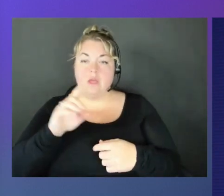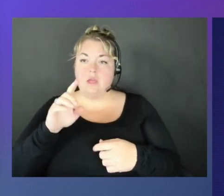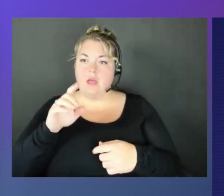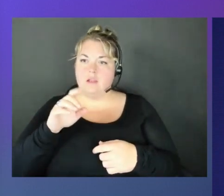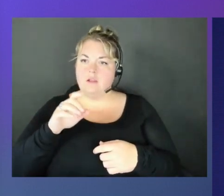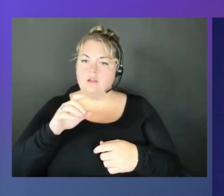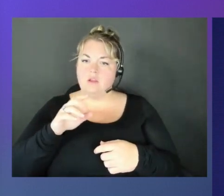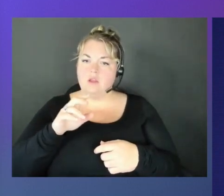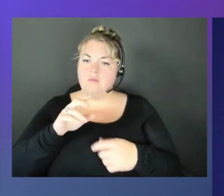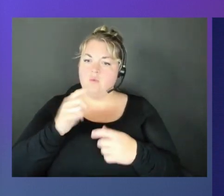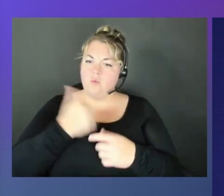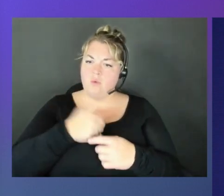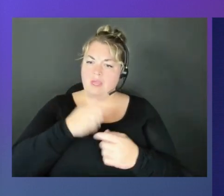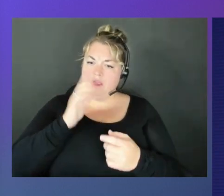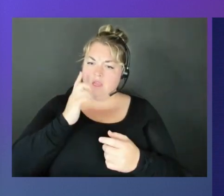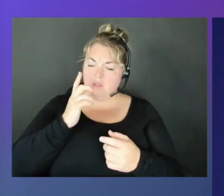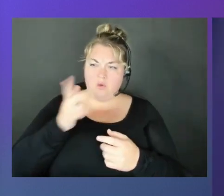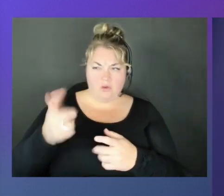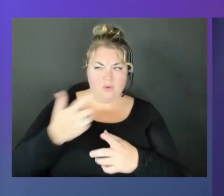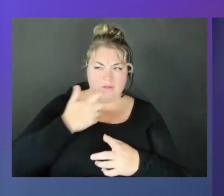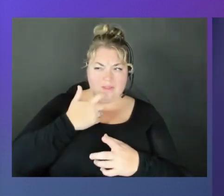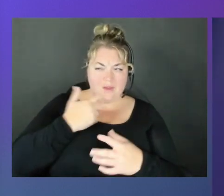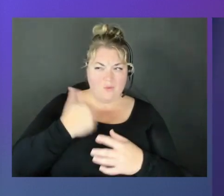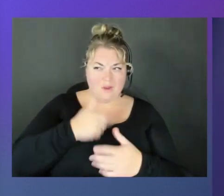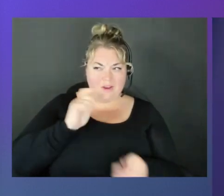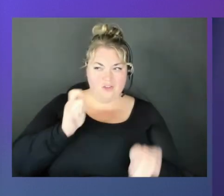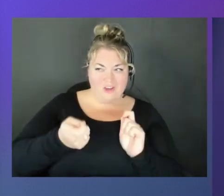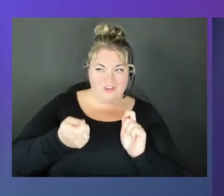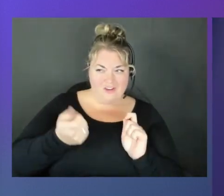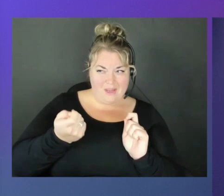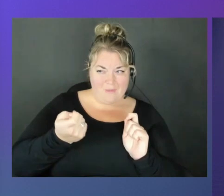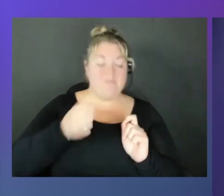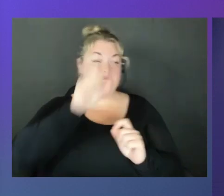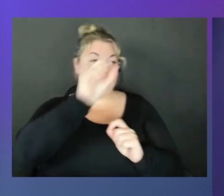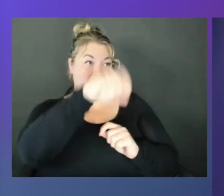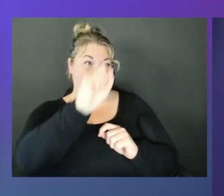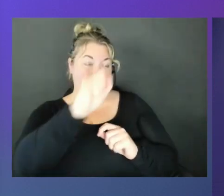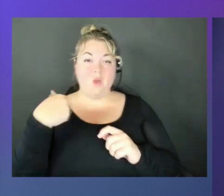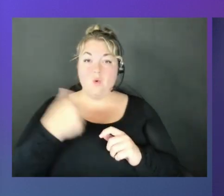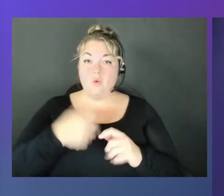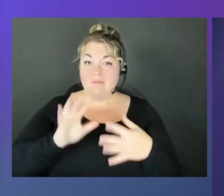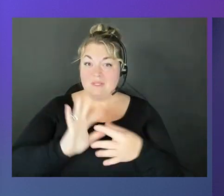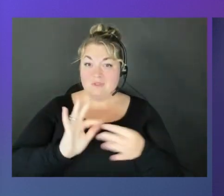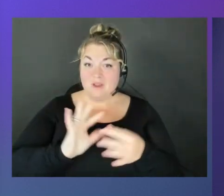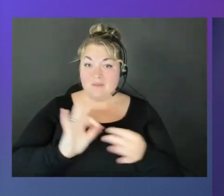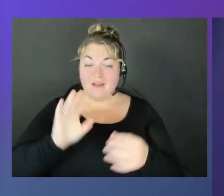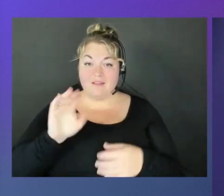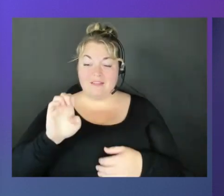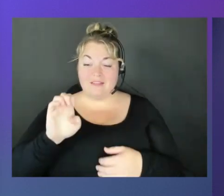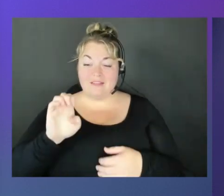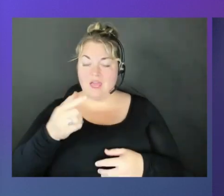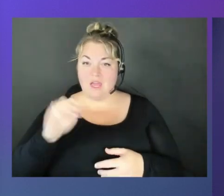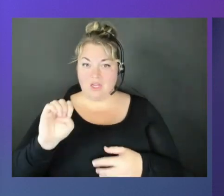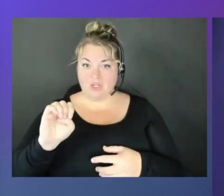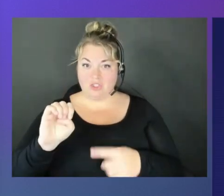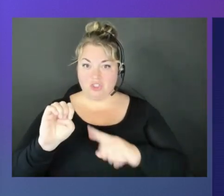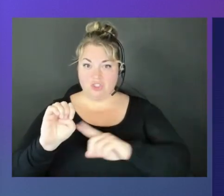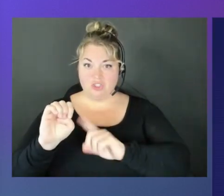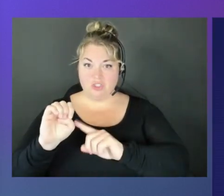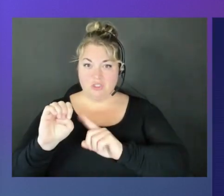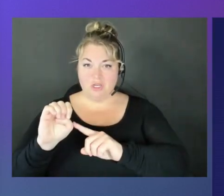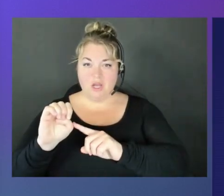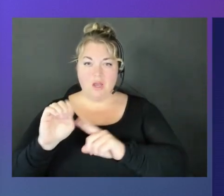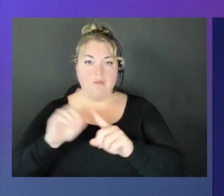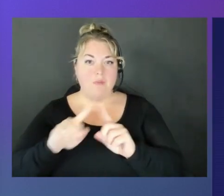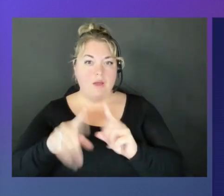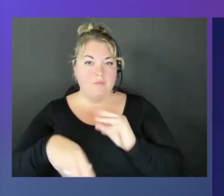we're going to change gears a little bit, and we've been talking about the Edge, but also some IoT, and